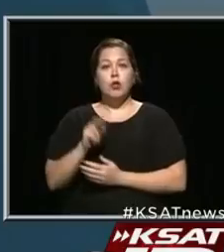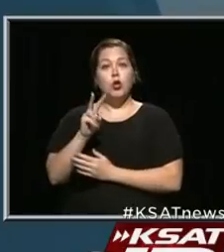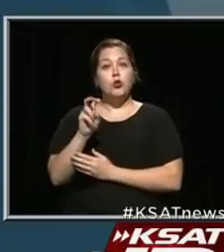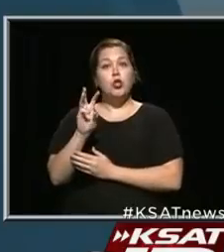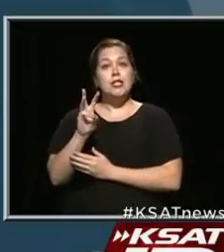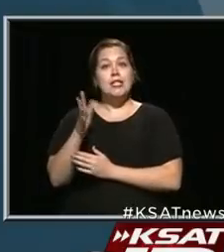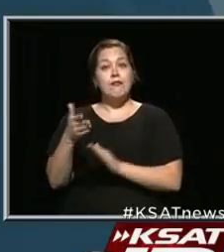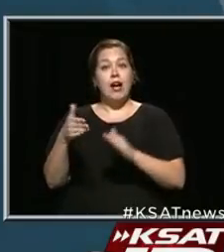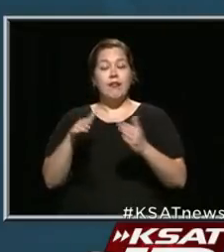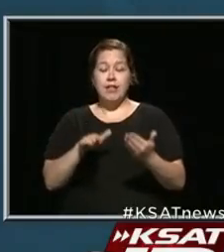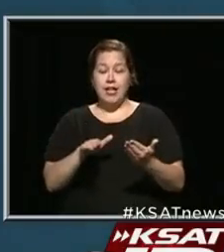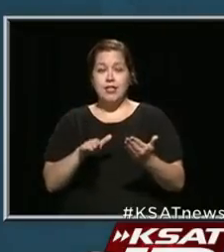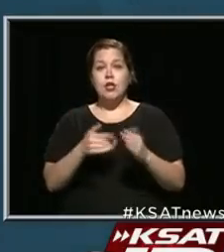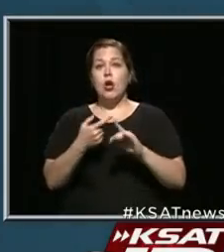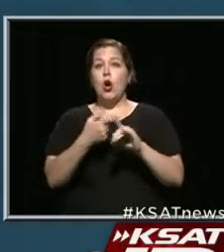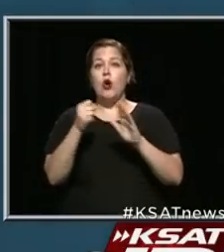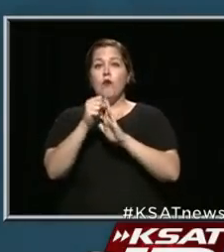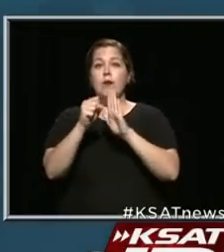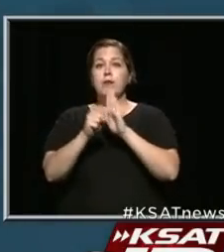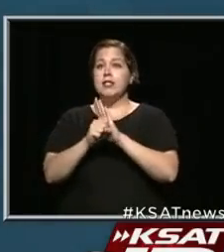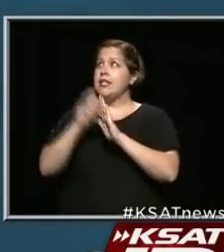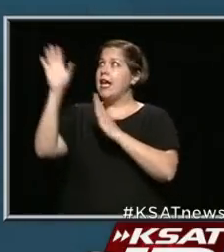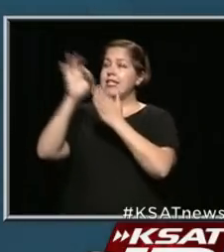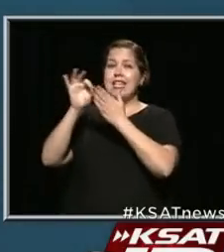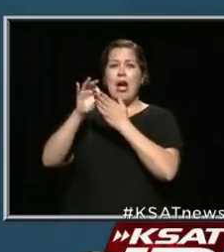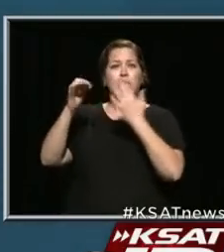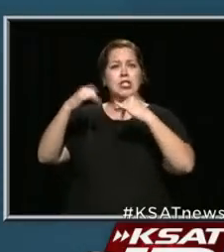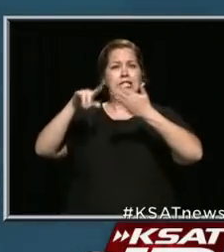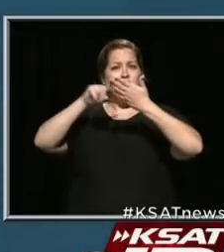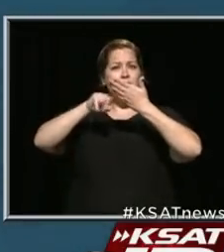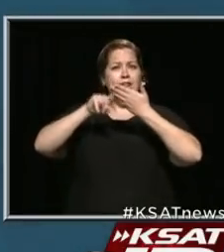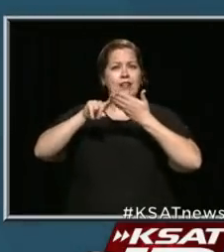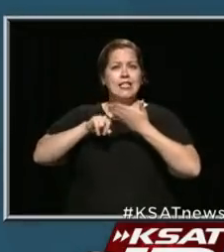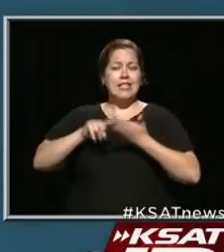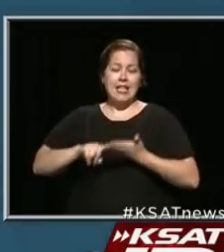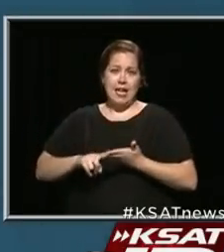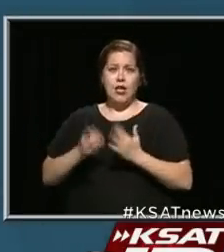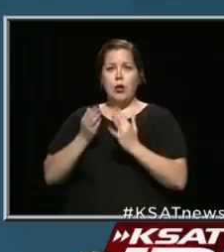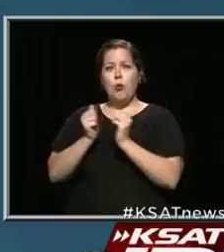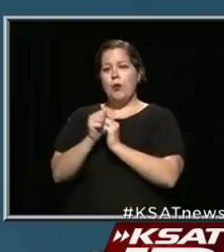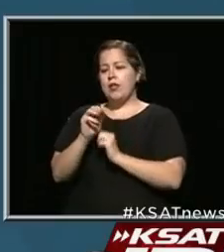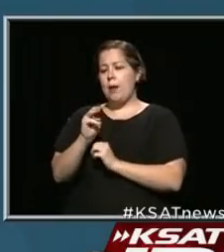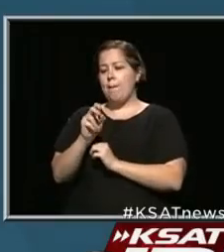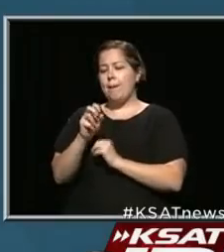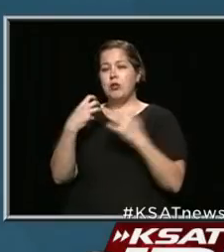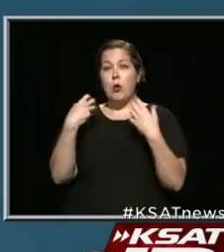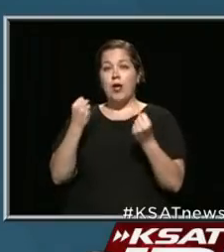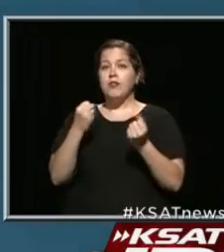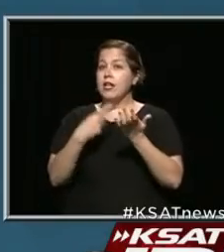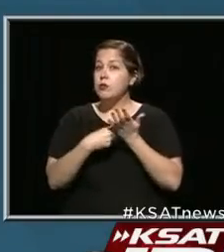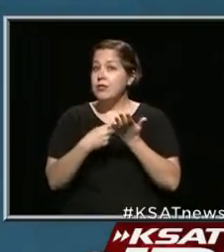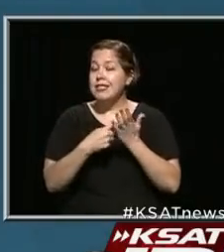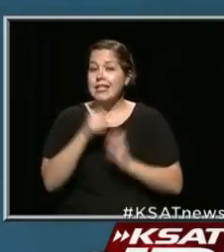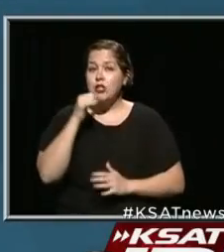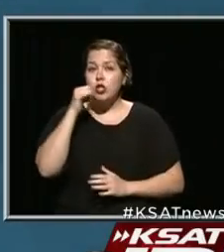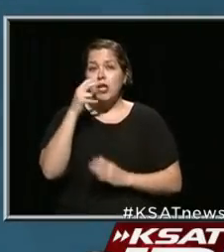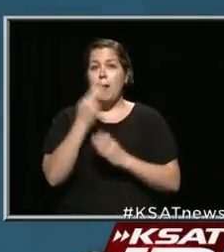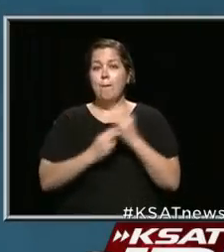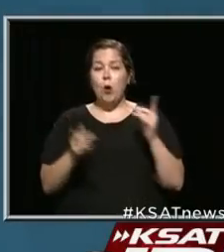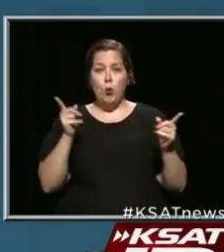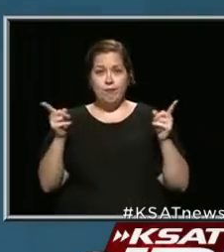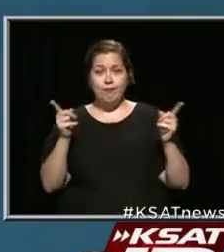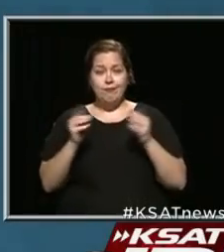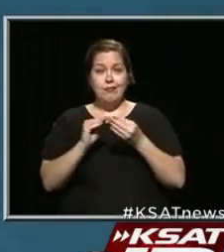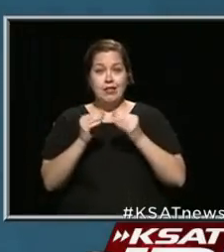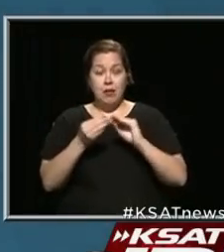265 deaths from the state's count are currently under investigation by MetroHealth. And as we talked about yesterday, both of those